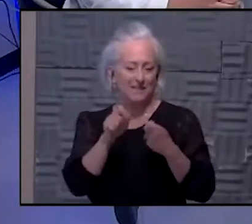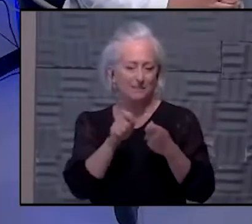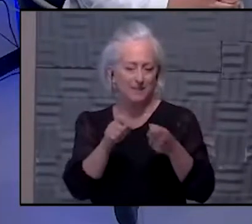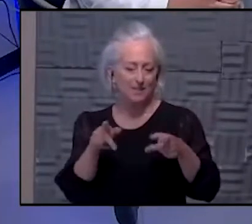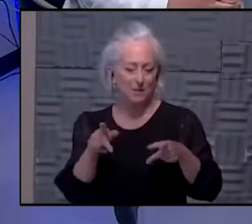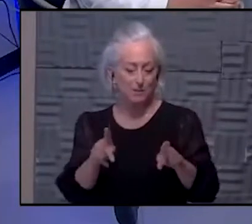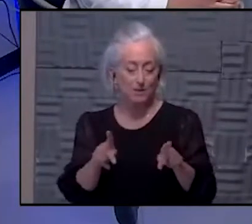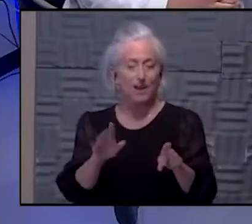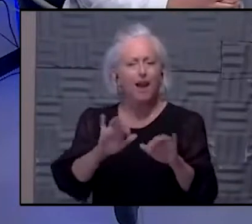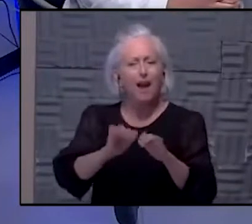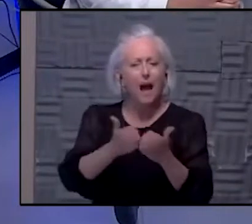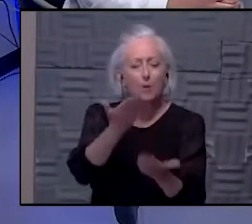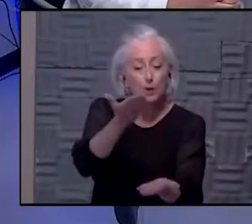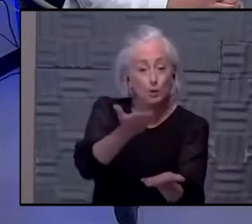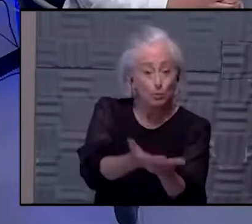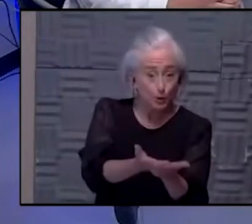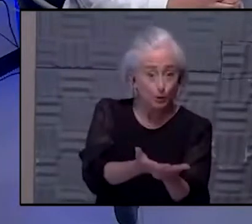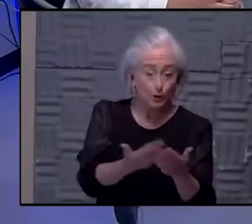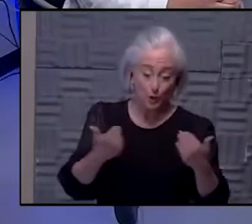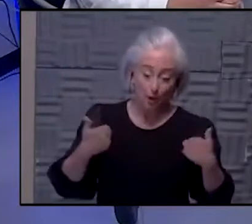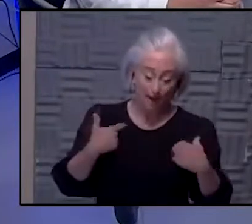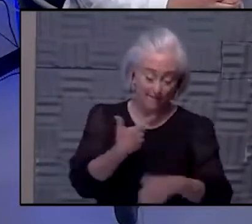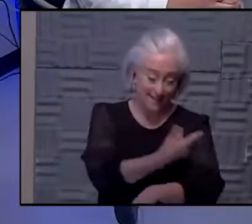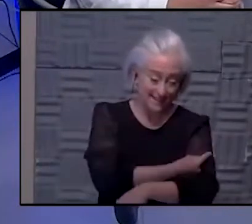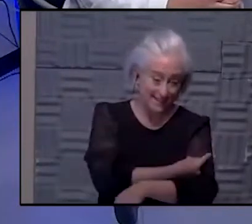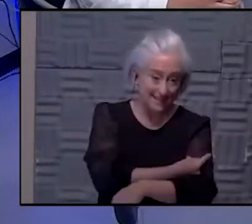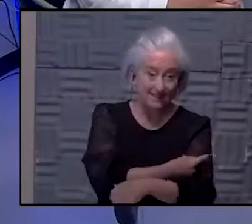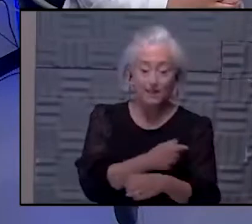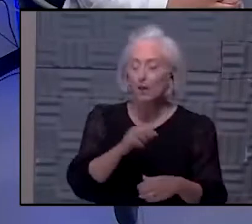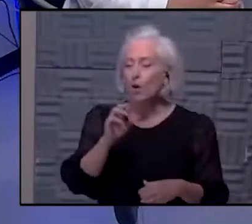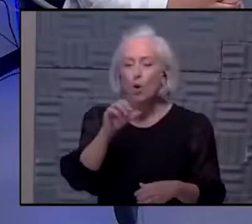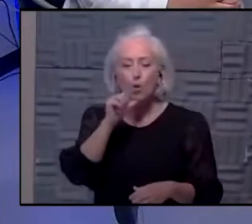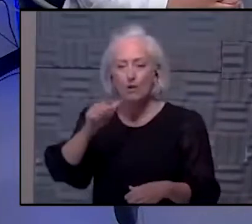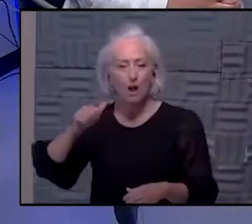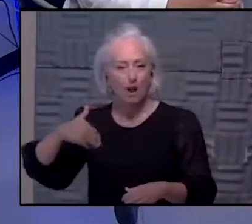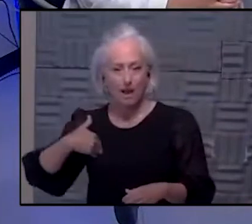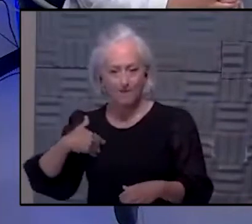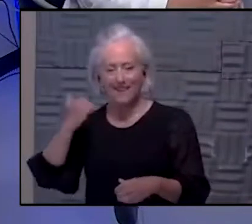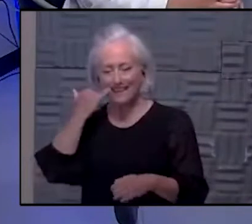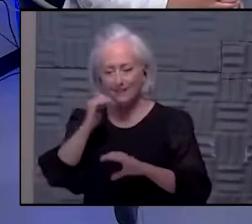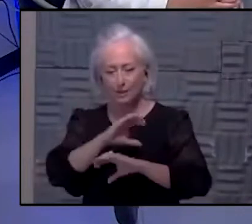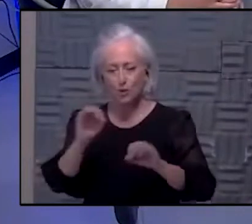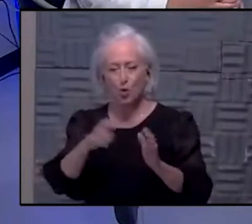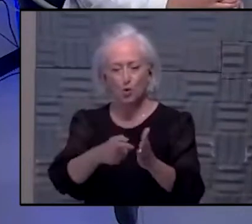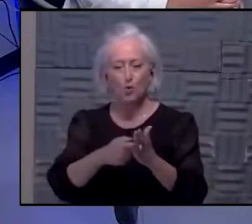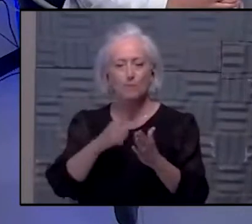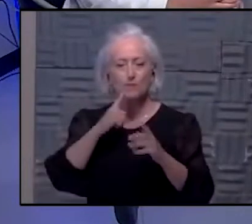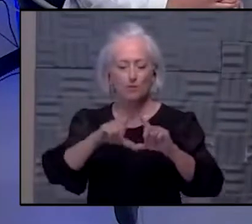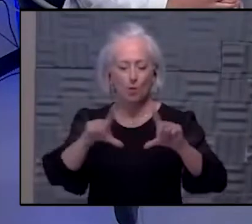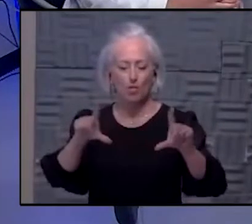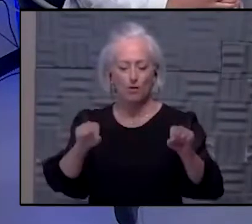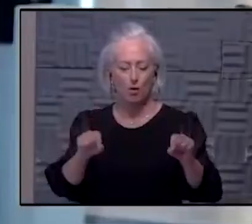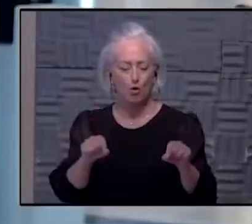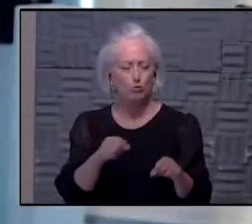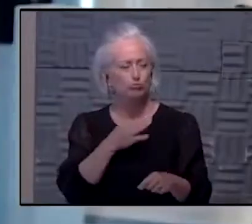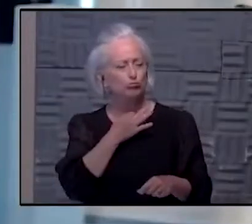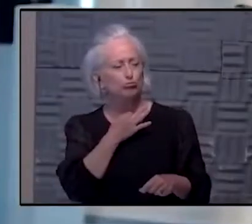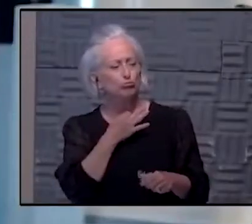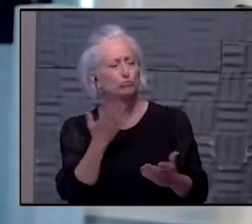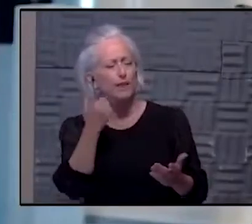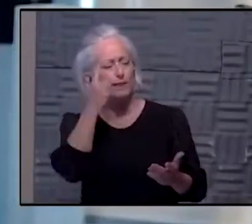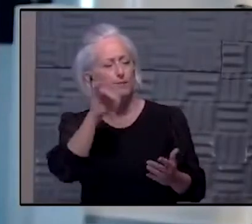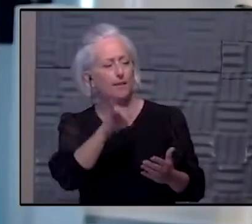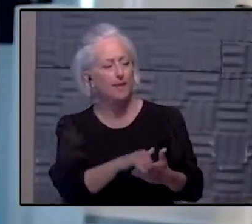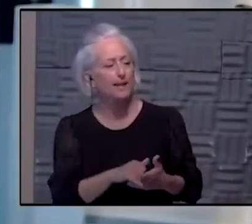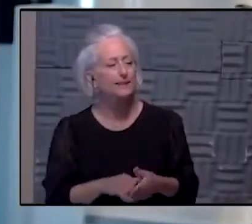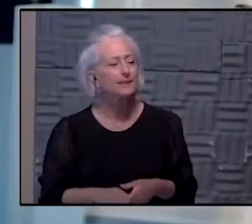or disprove we are vaccinated if there are no requirements for a vaccine card? What do you think about that, Dr. Norman? We